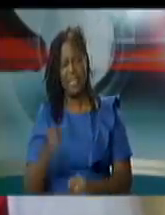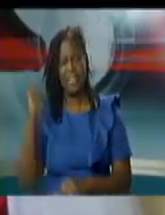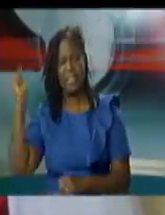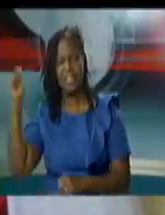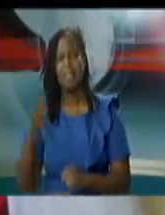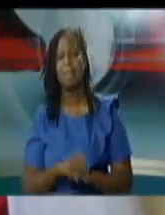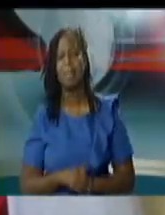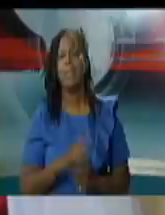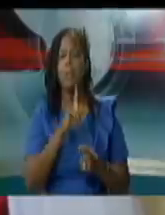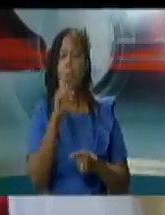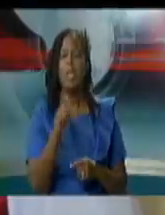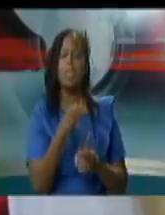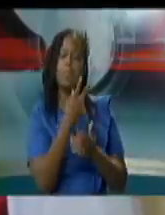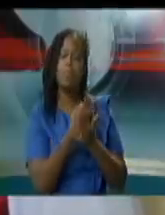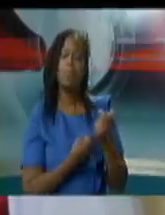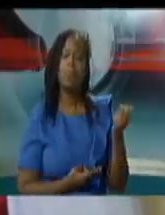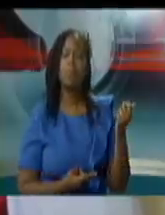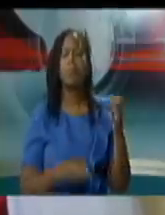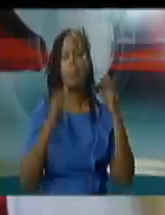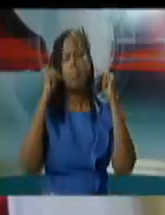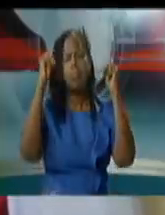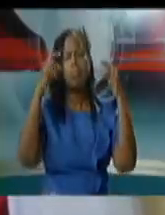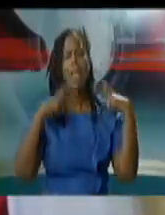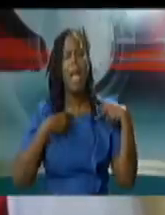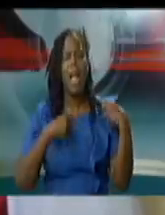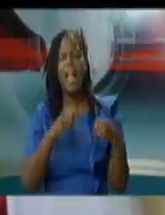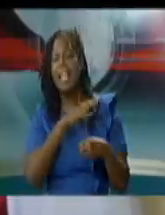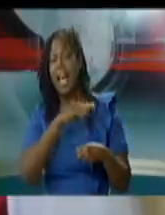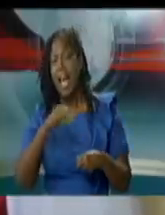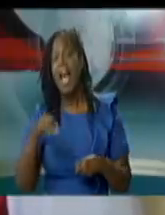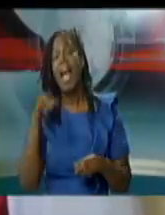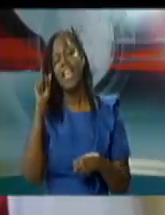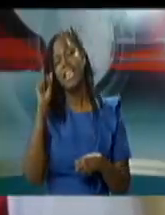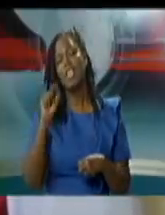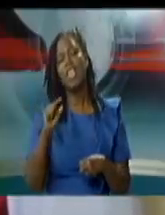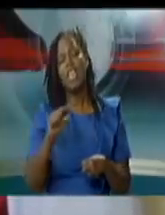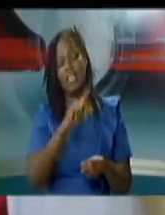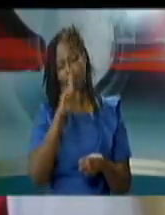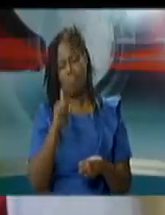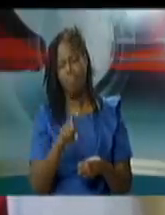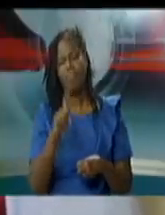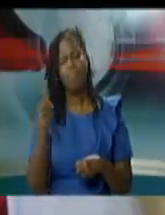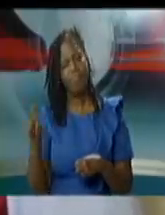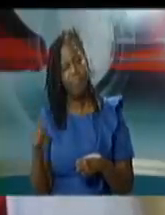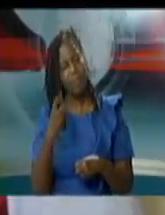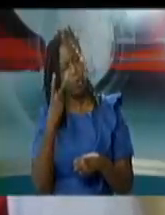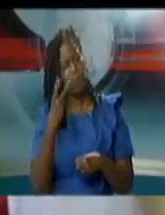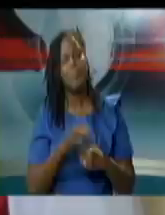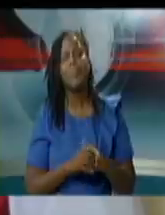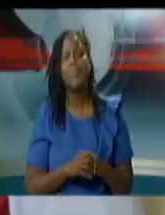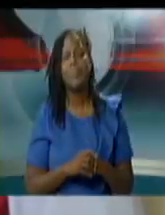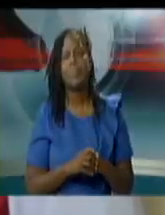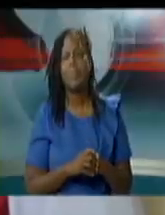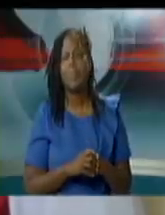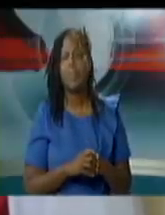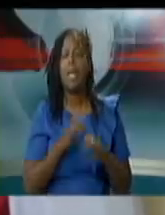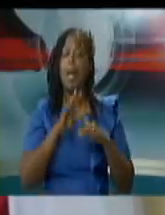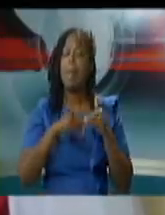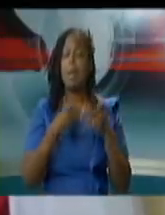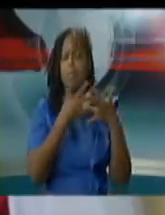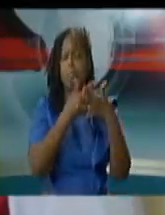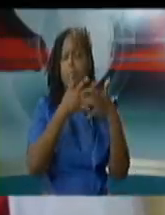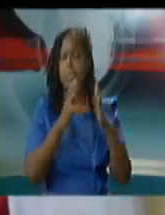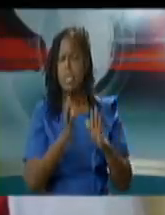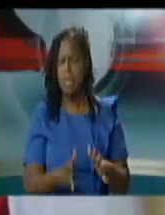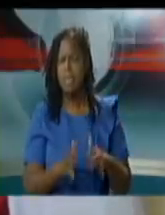both uh the minister of health and um mr araui i'll start with you uh the move concerning the prisoners it's it's